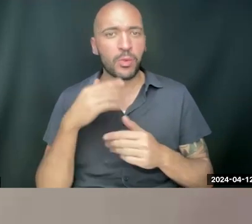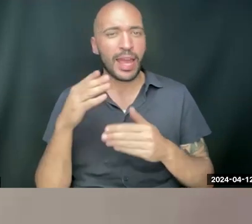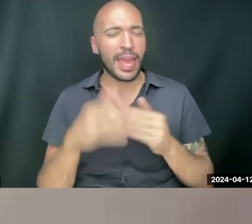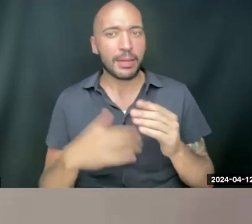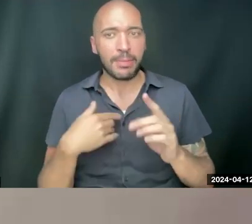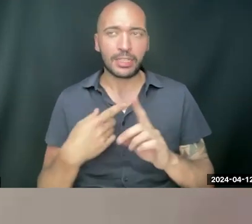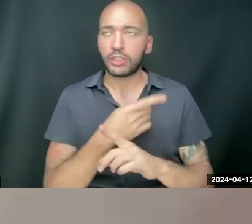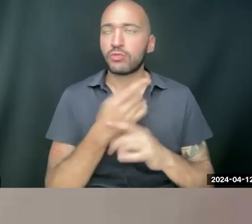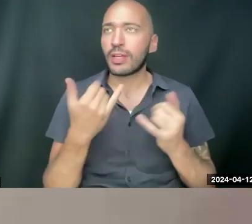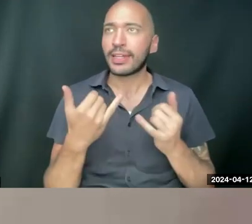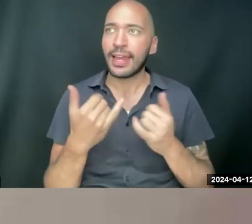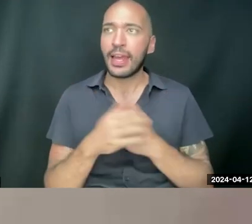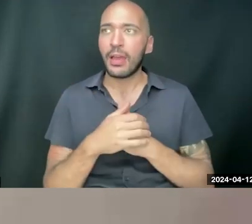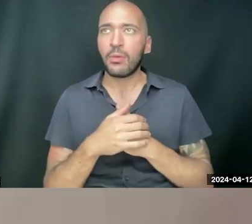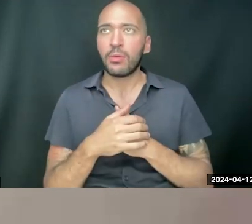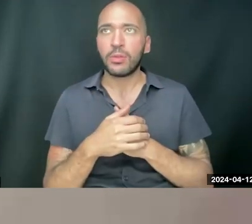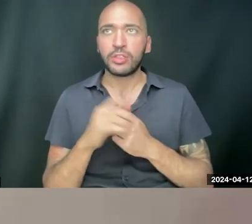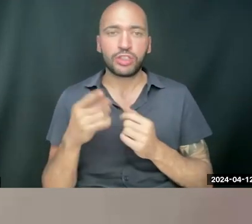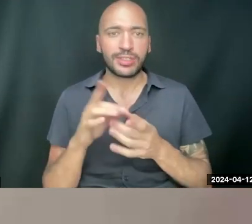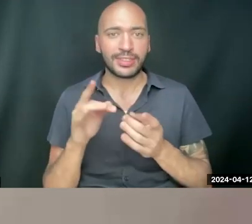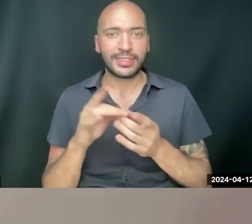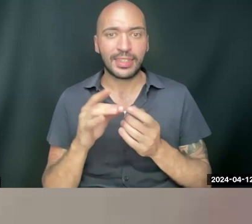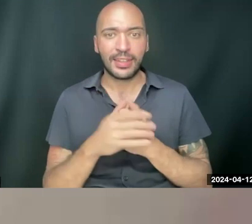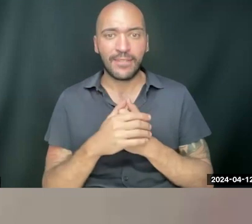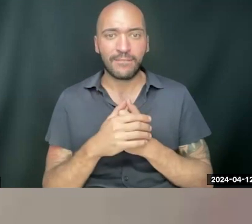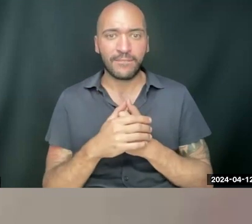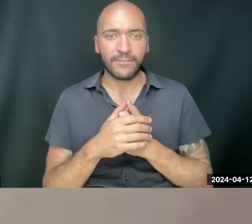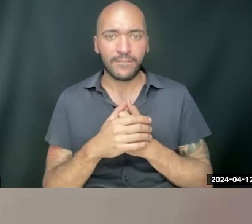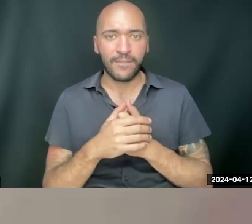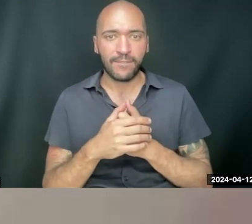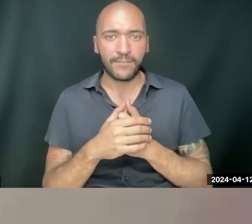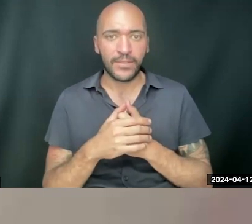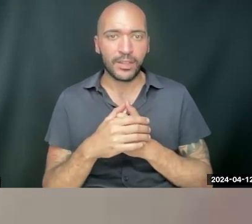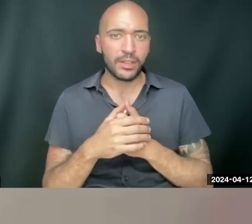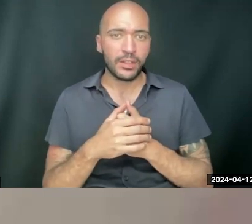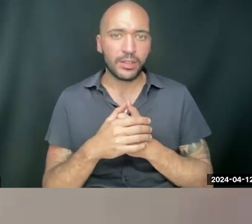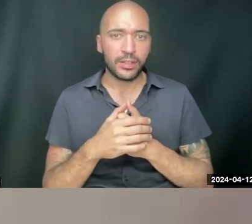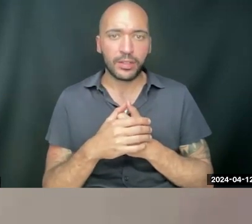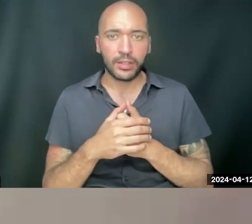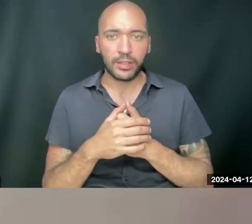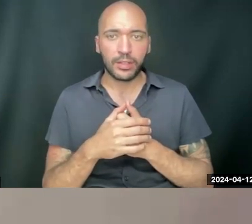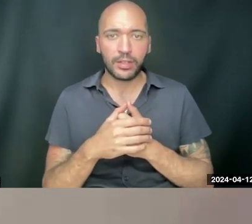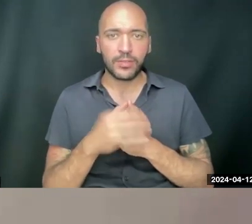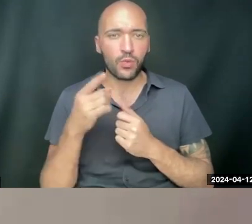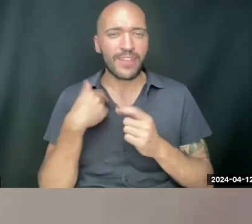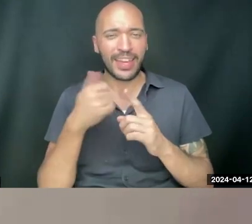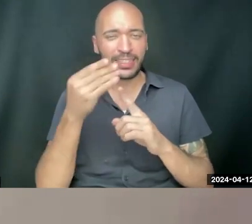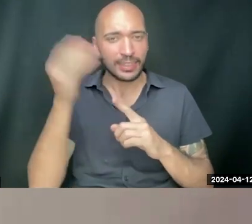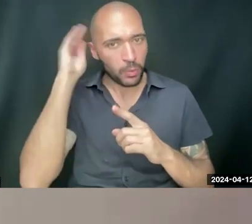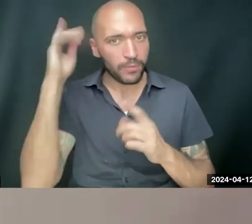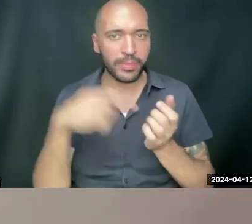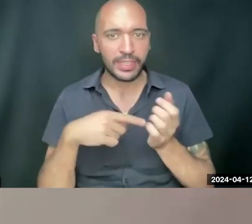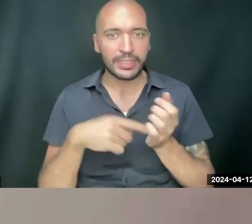right now. And just say that, please, if you have any takeaway from this to remember to